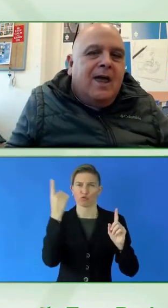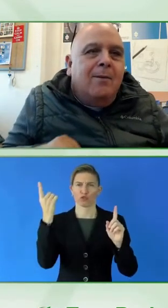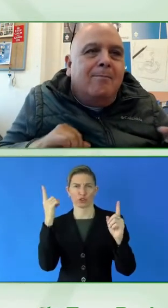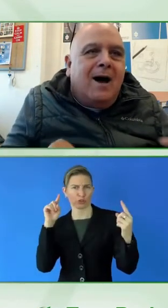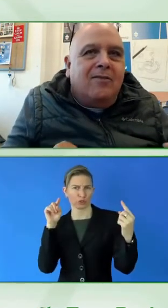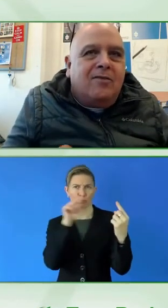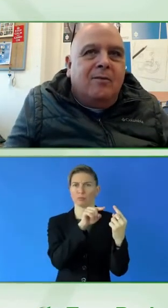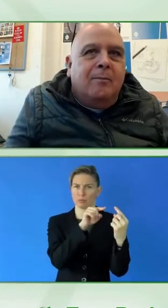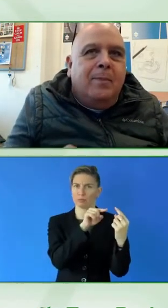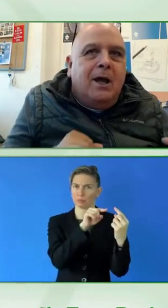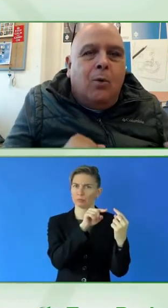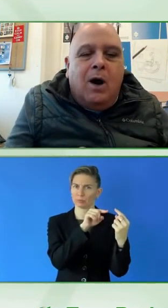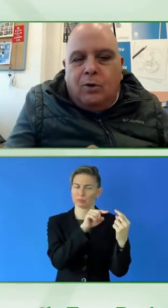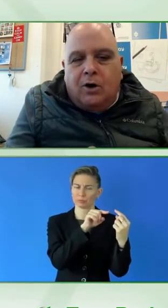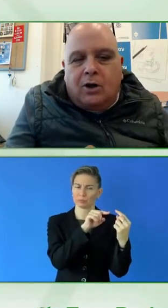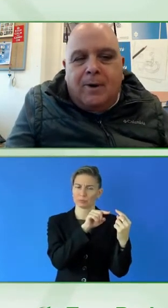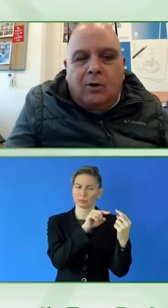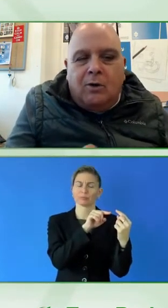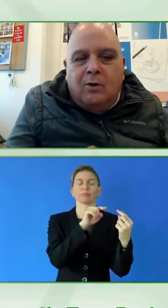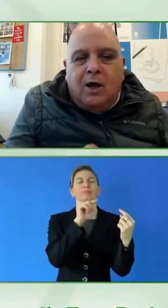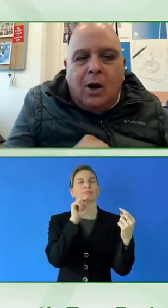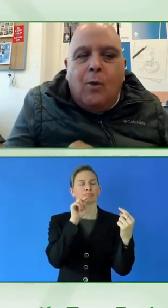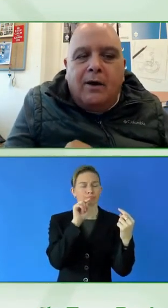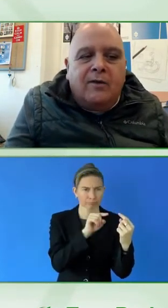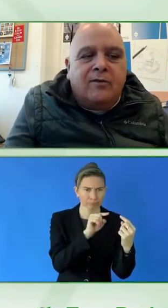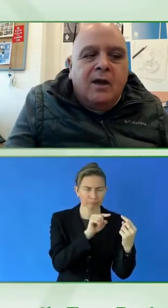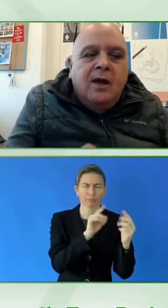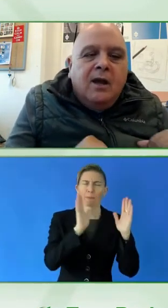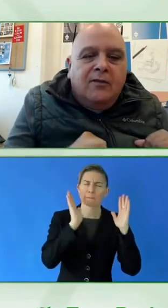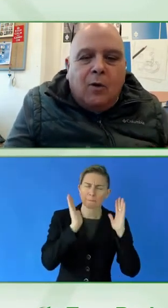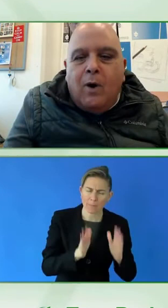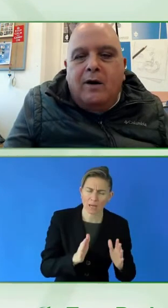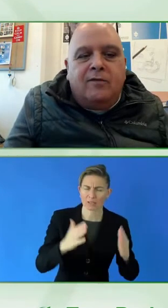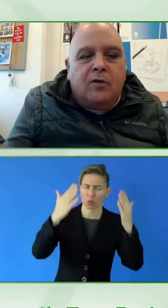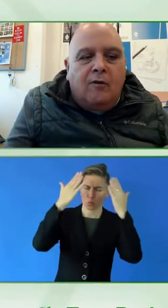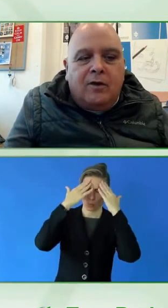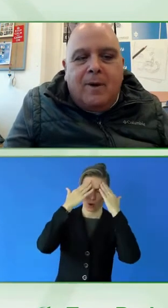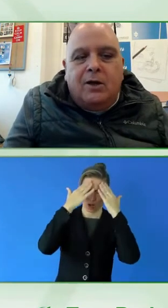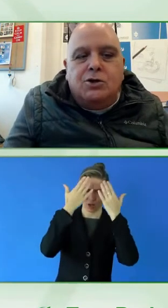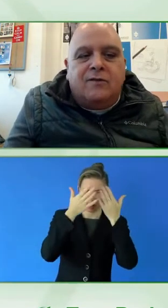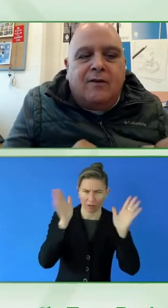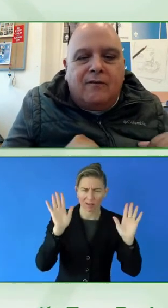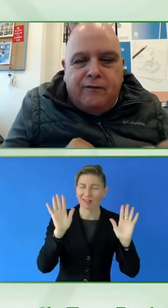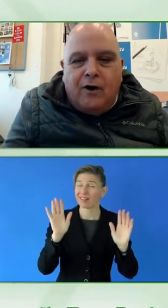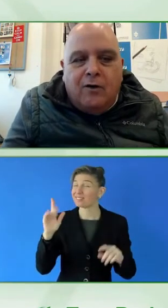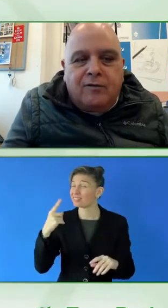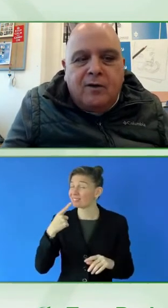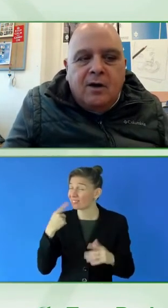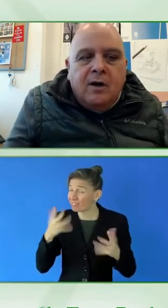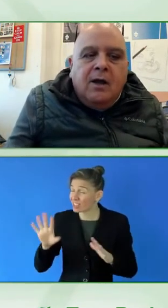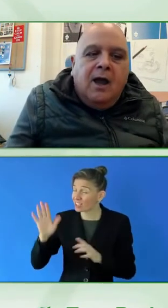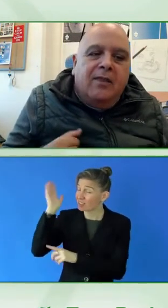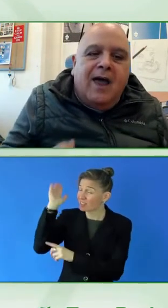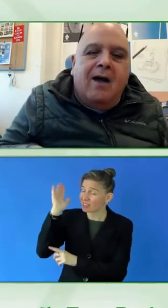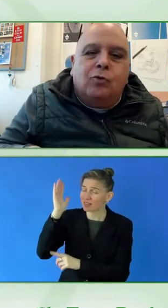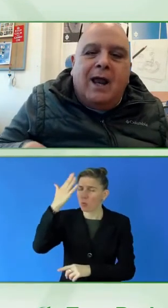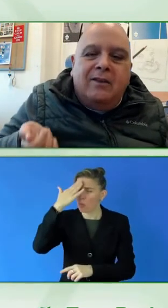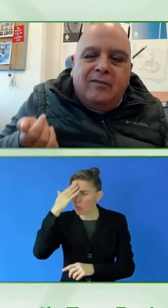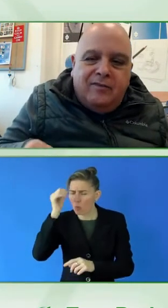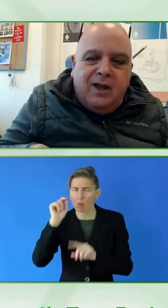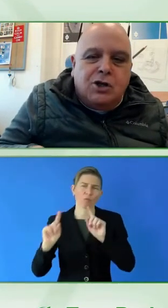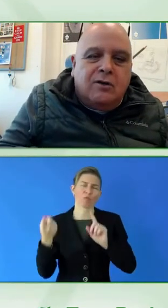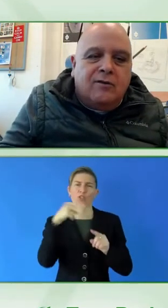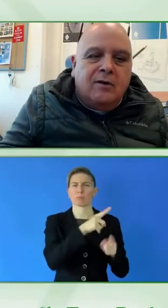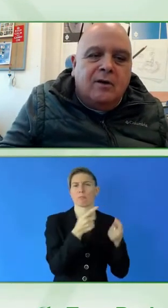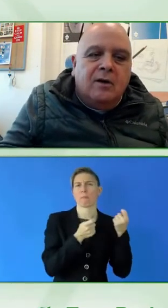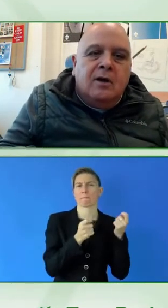They must be aware. We talked about awareness. It's awareness of the managers first. And they have